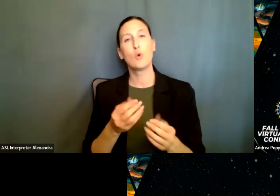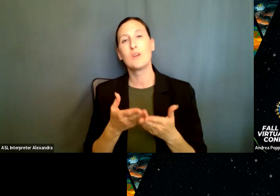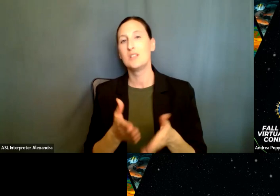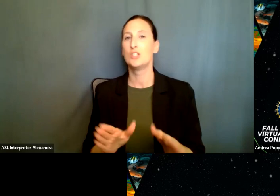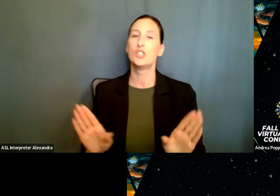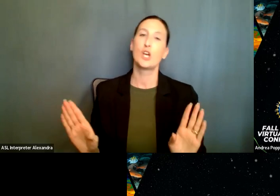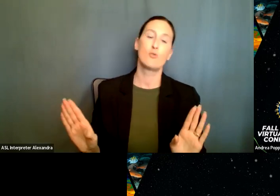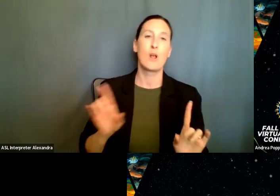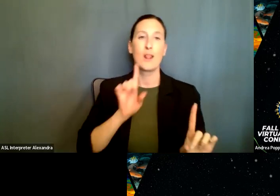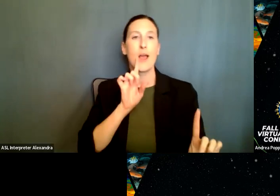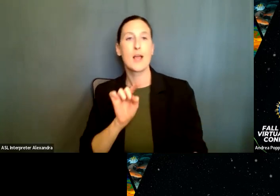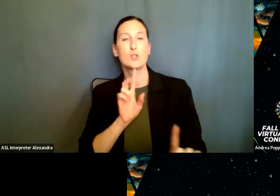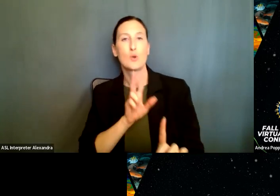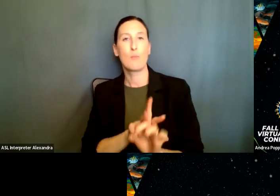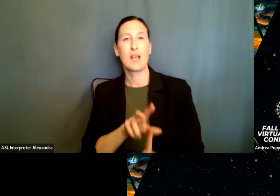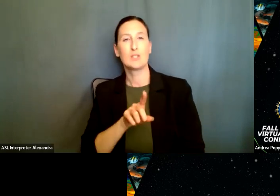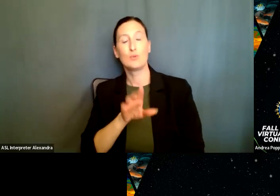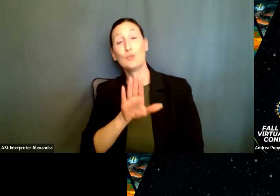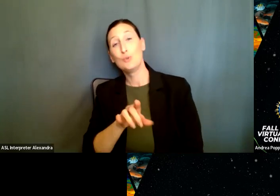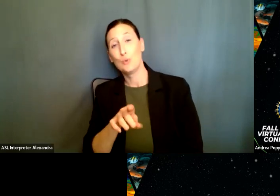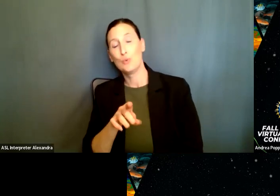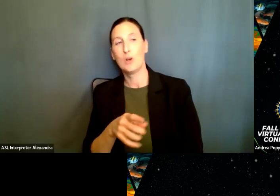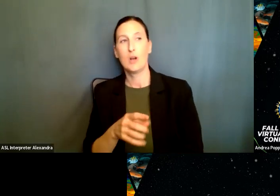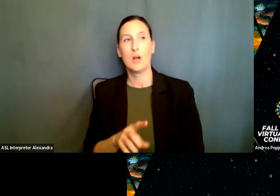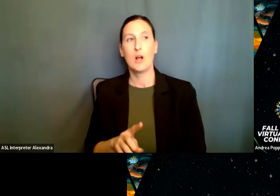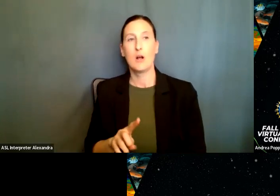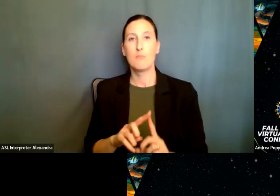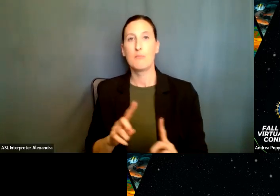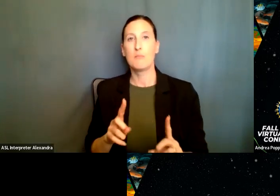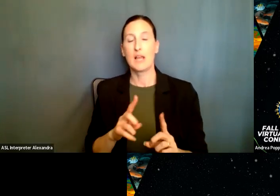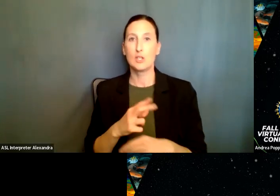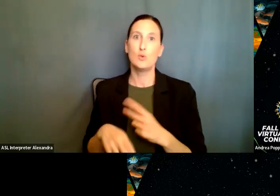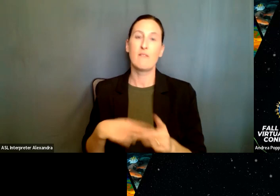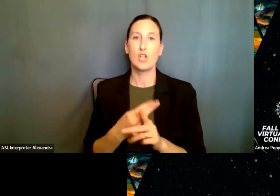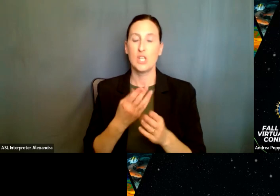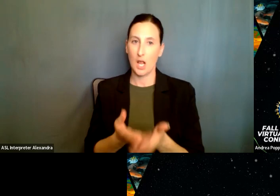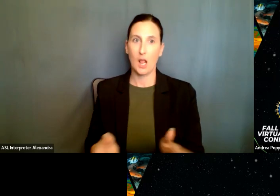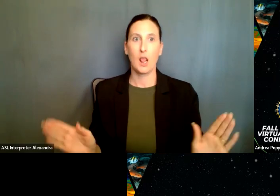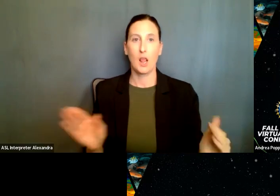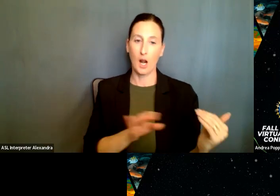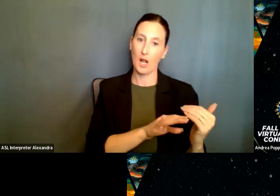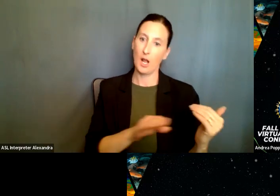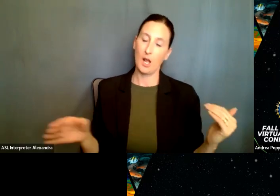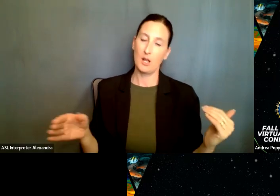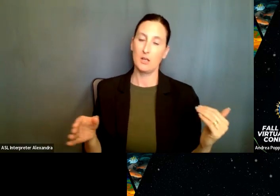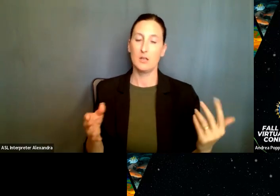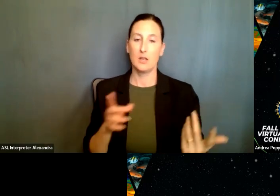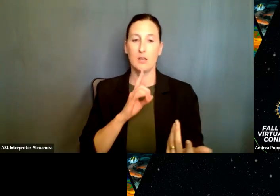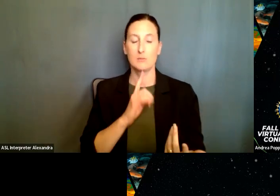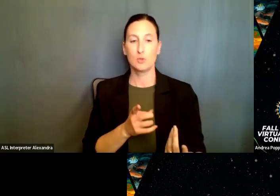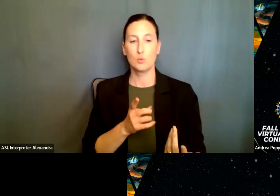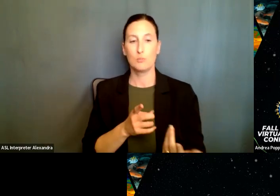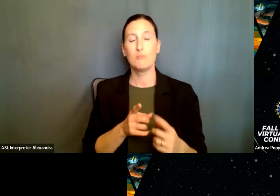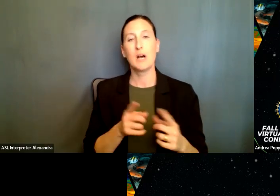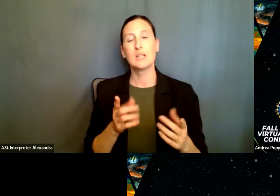answers that can be applied universally. I'm sure there are some, some specific opportunities that, uh, in which that may not be, but in